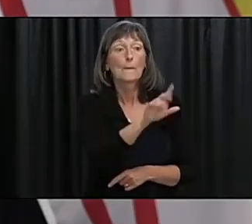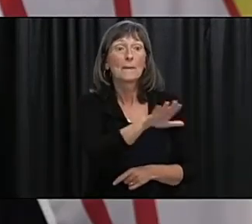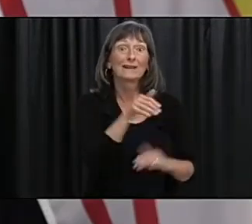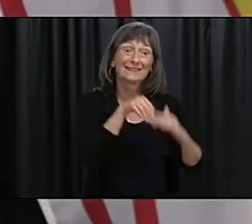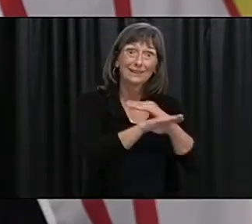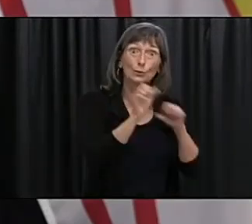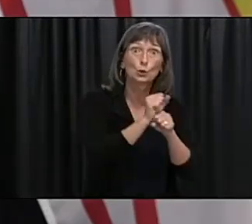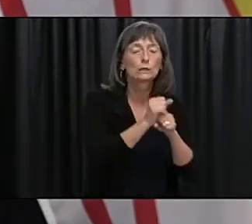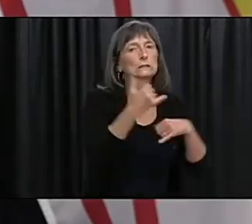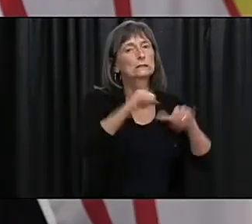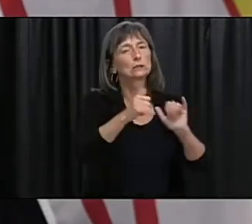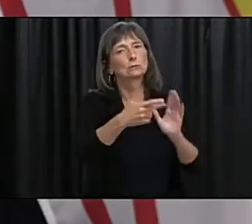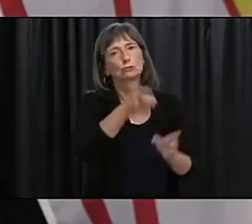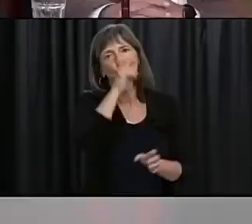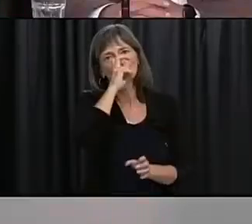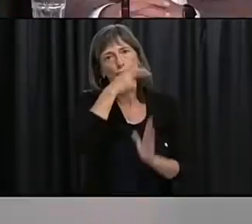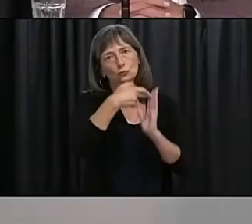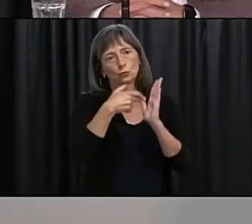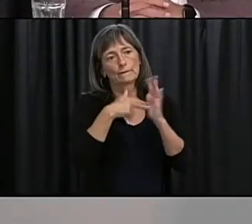restrictions